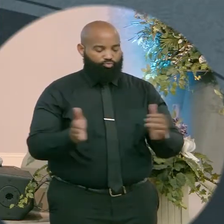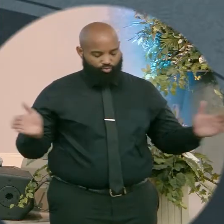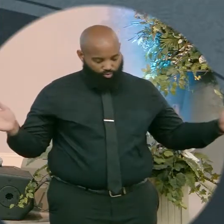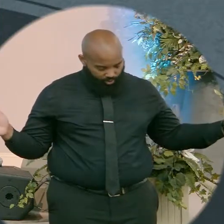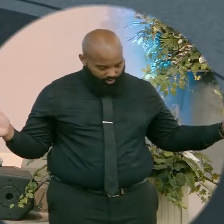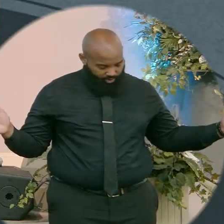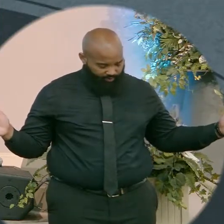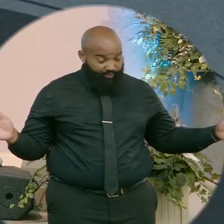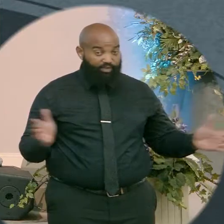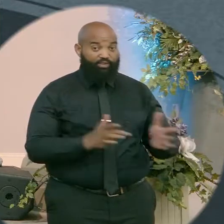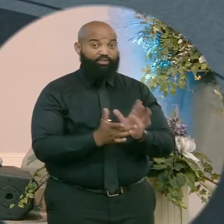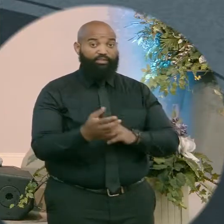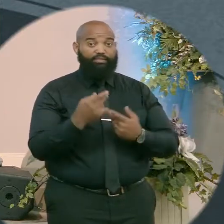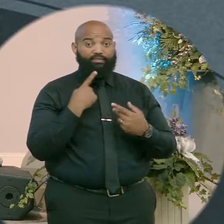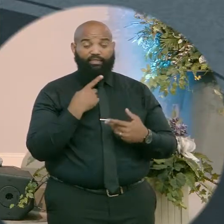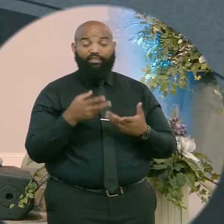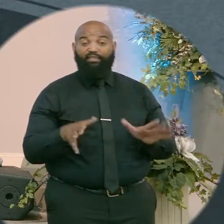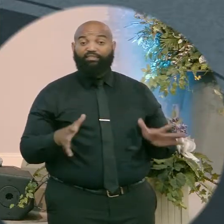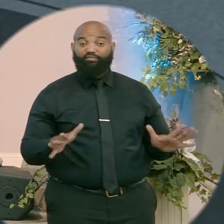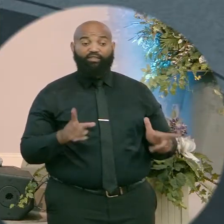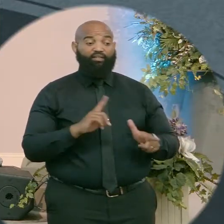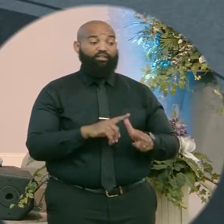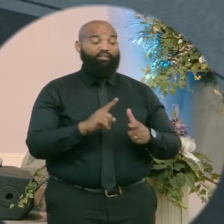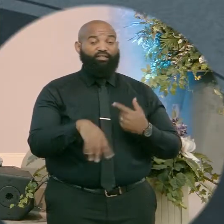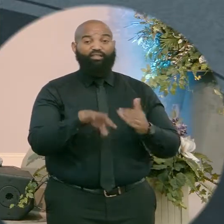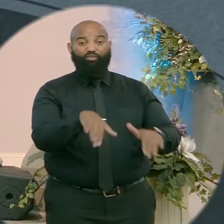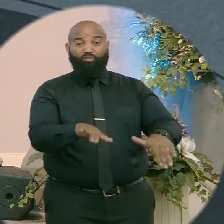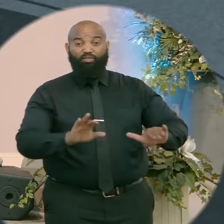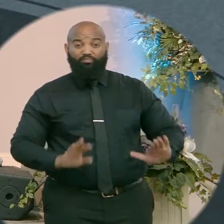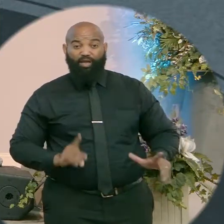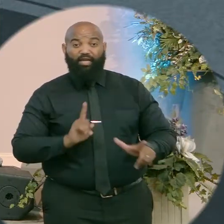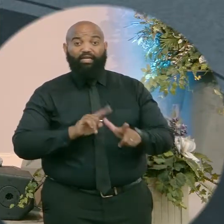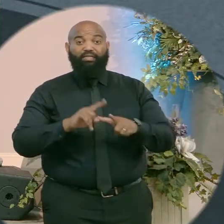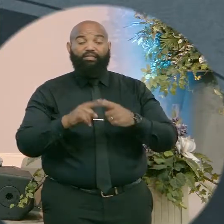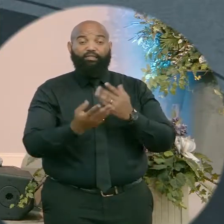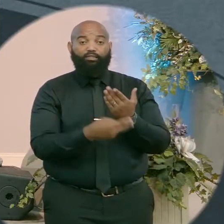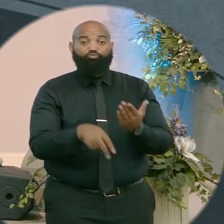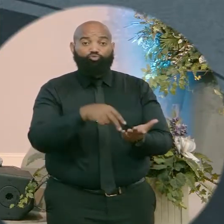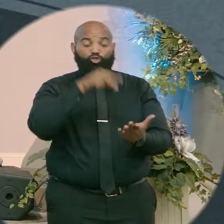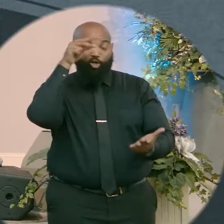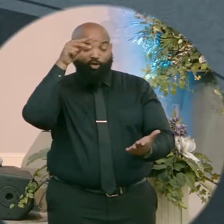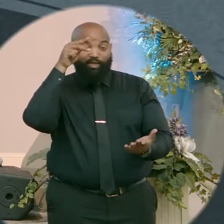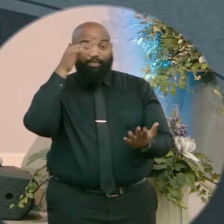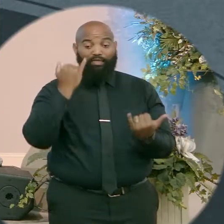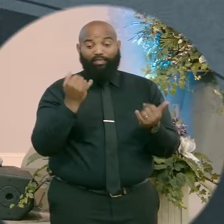this, he sat down next to the Father and then he released us to stand up.